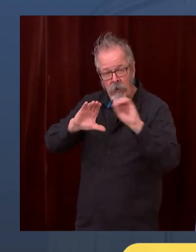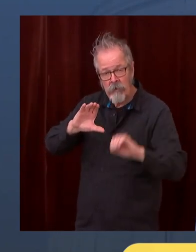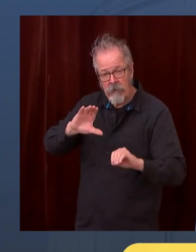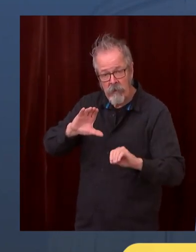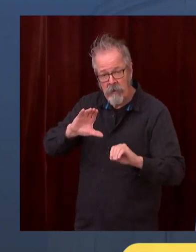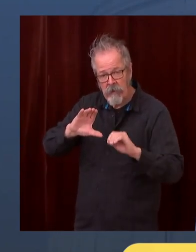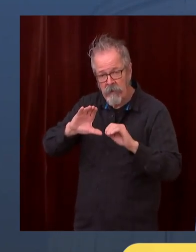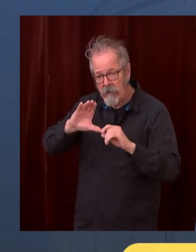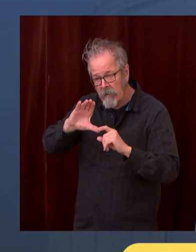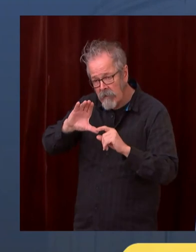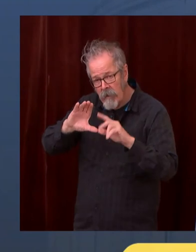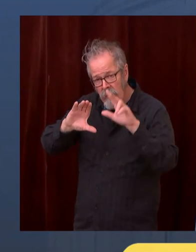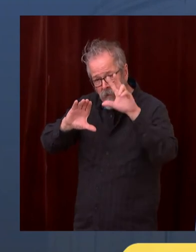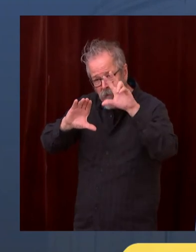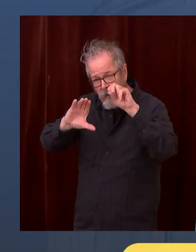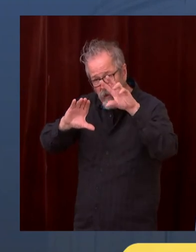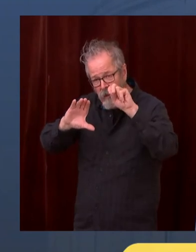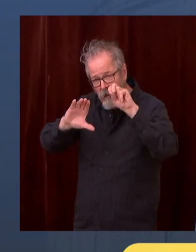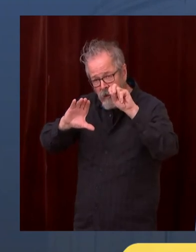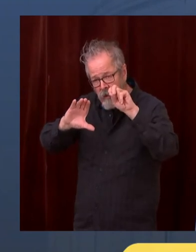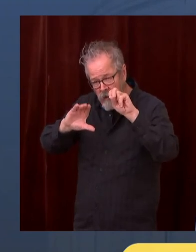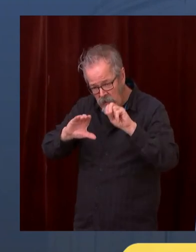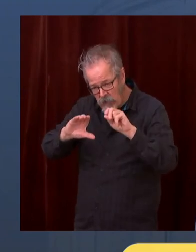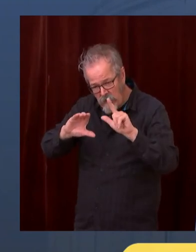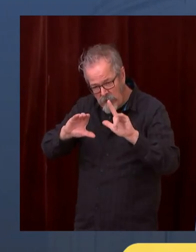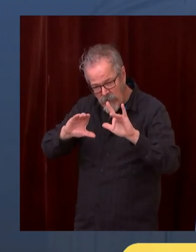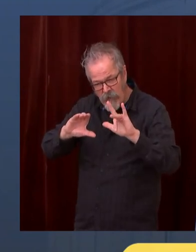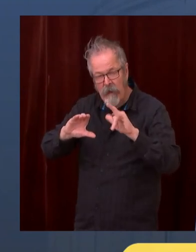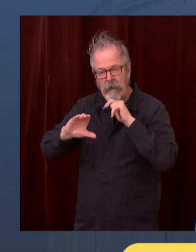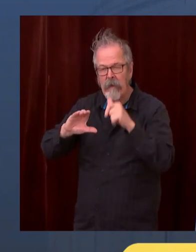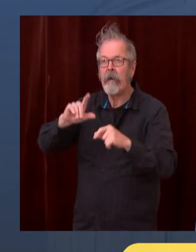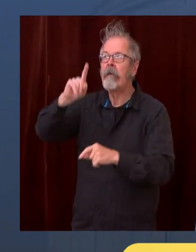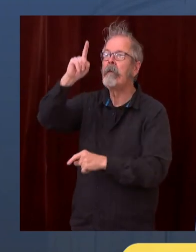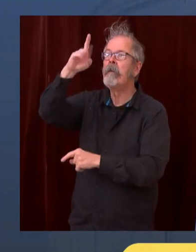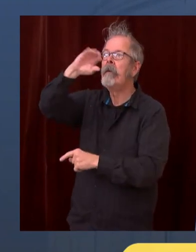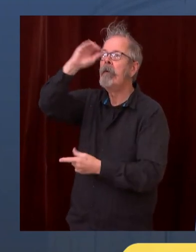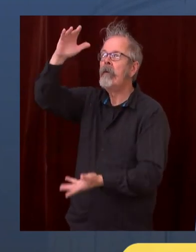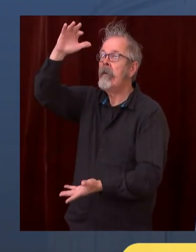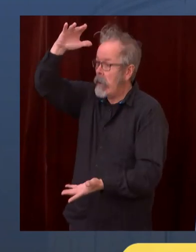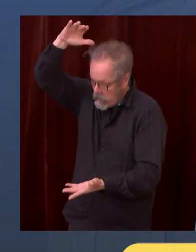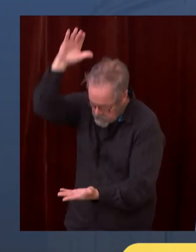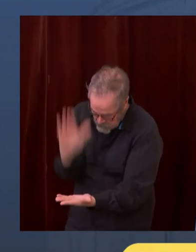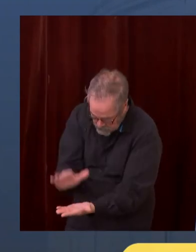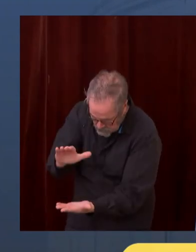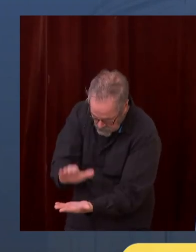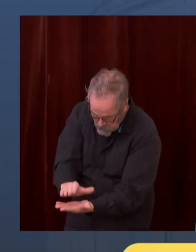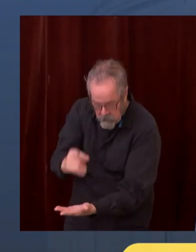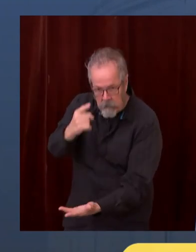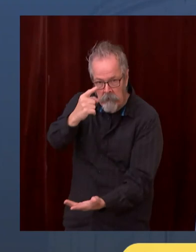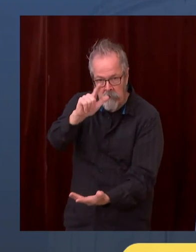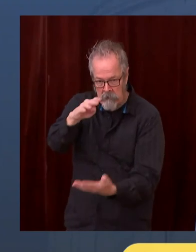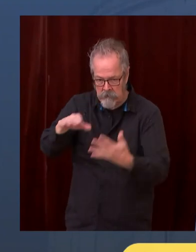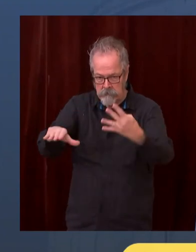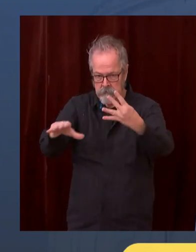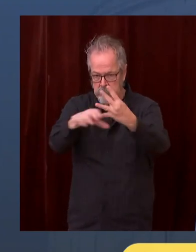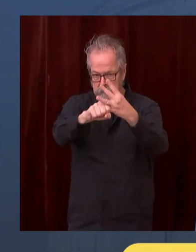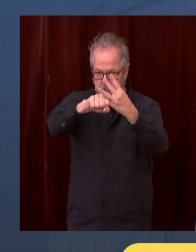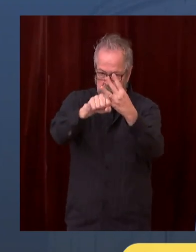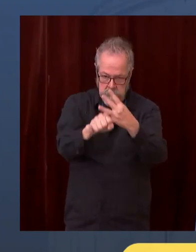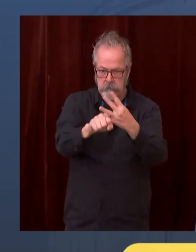the folks in our media industry can share that with people as much as you can. This has not changed your ability to get